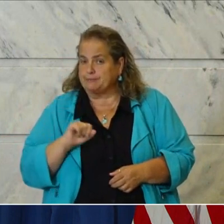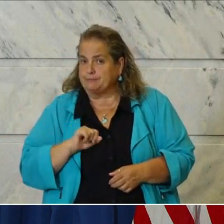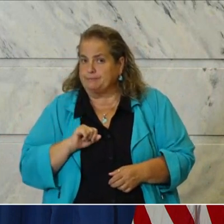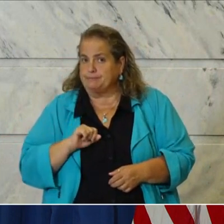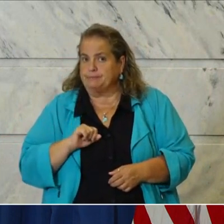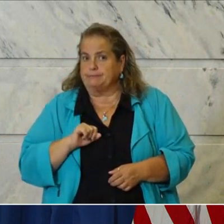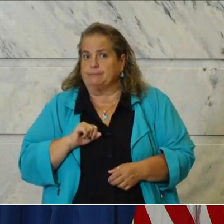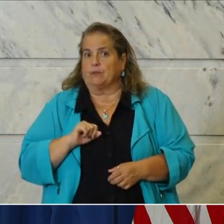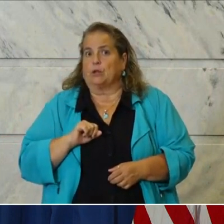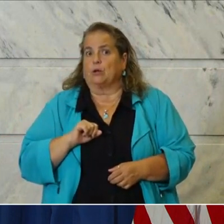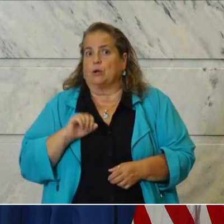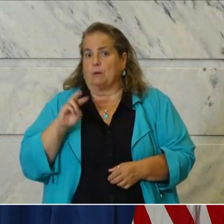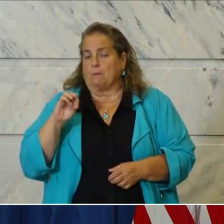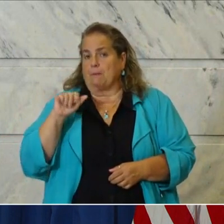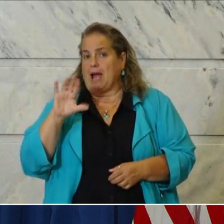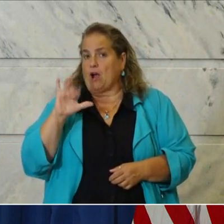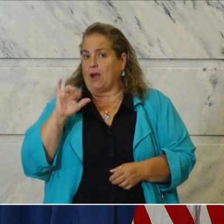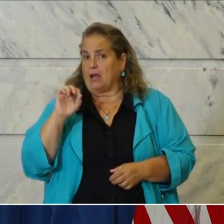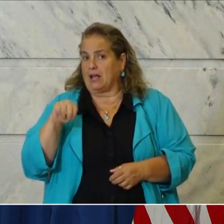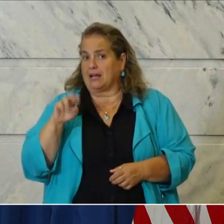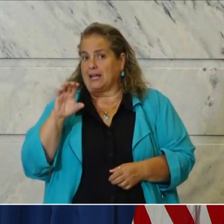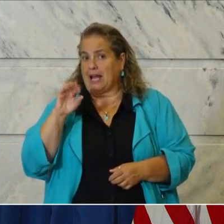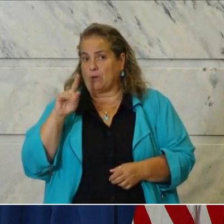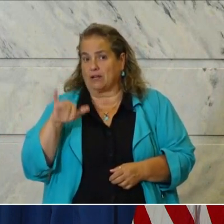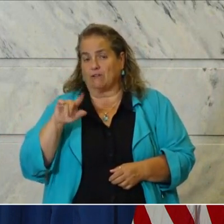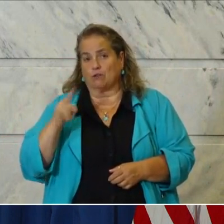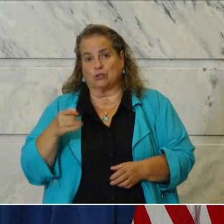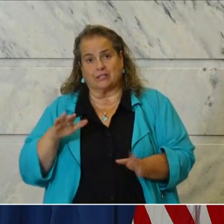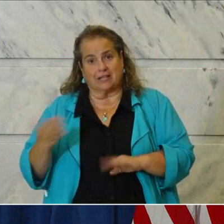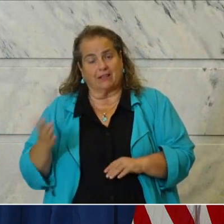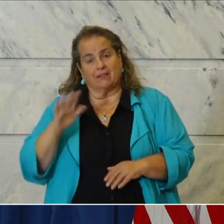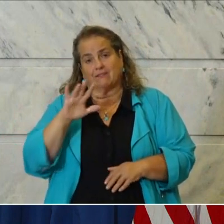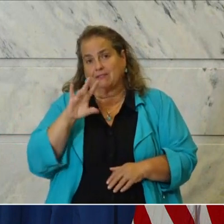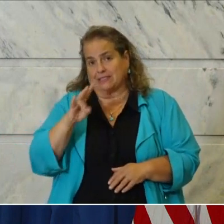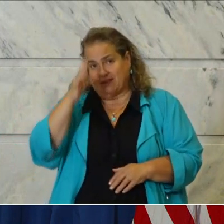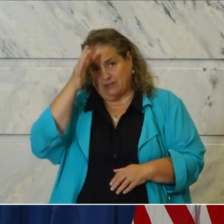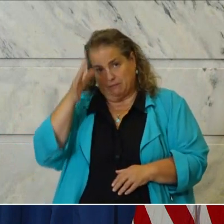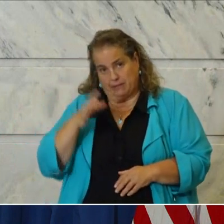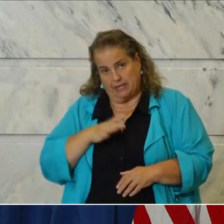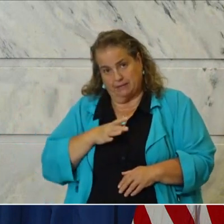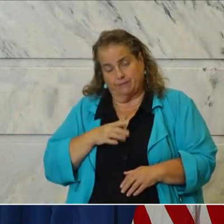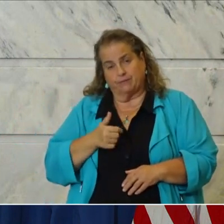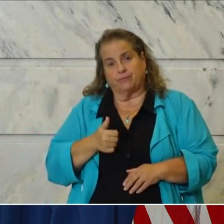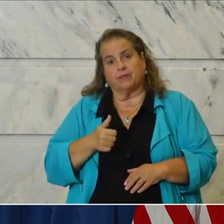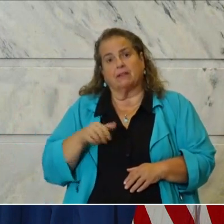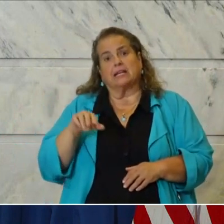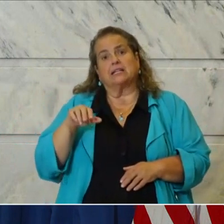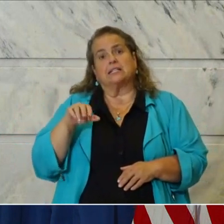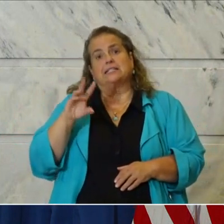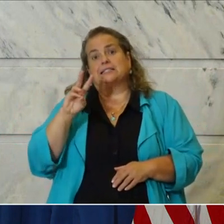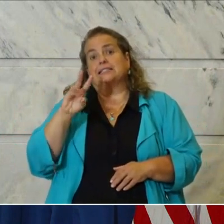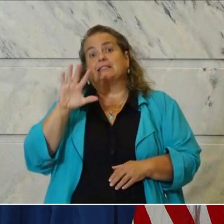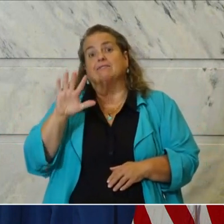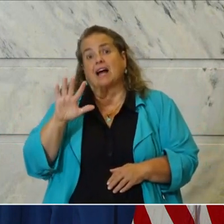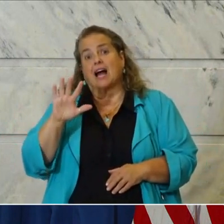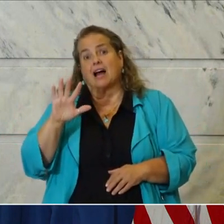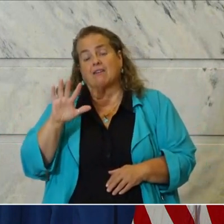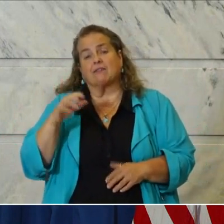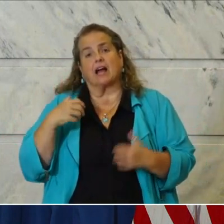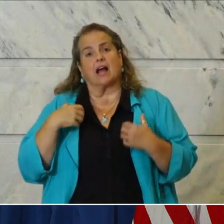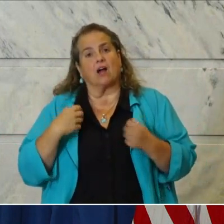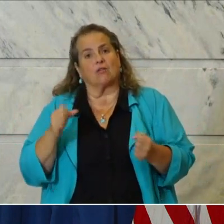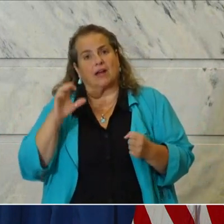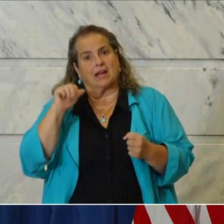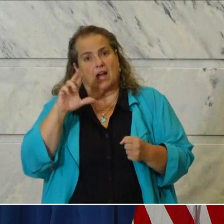I think this is Marion County's first death 57 year old man, 65 year old health care